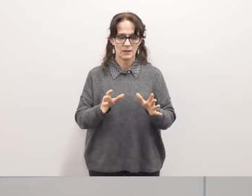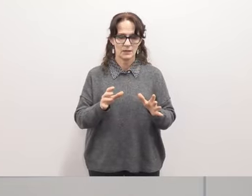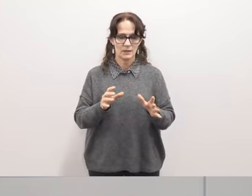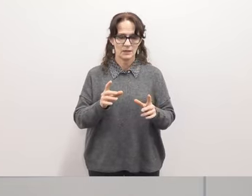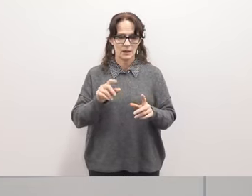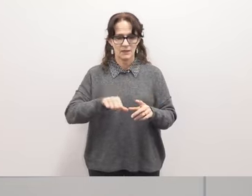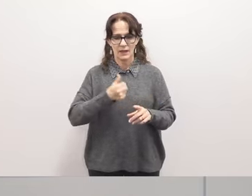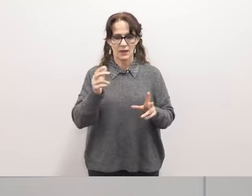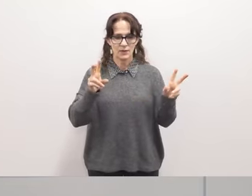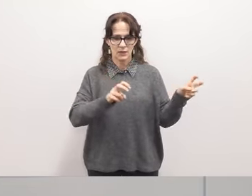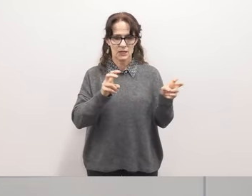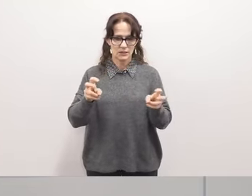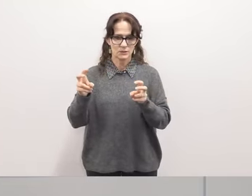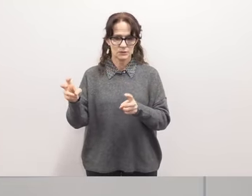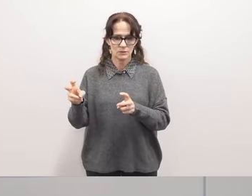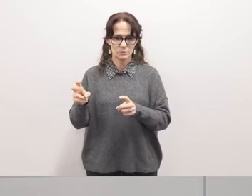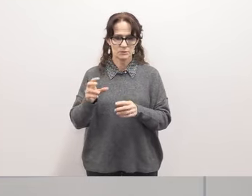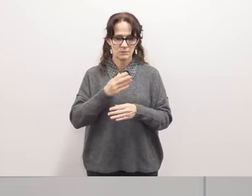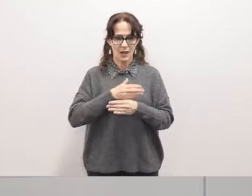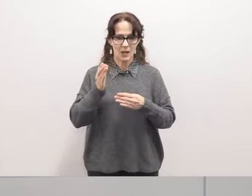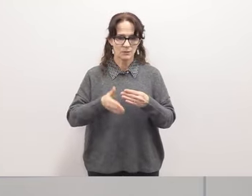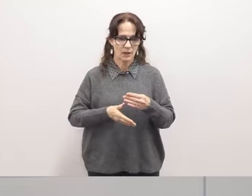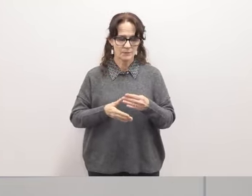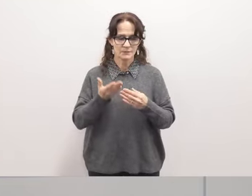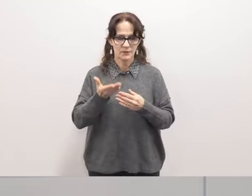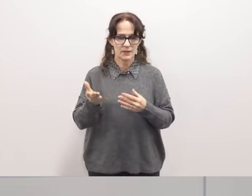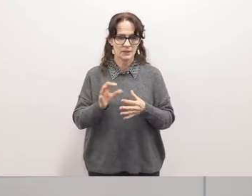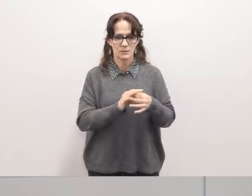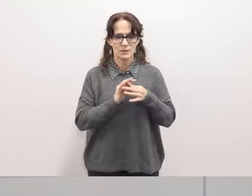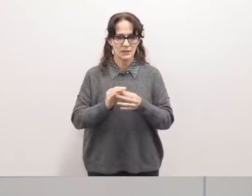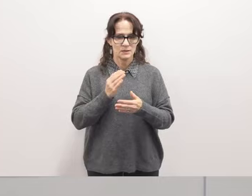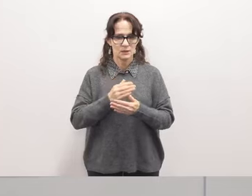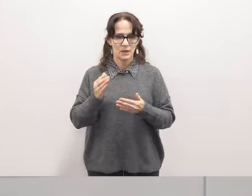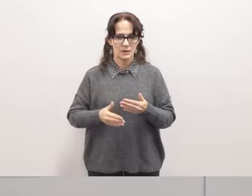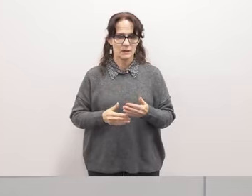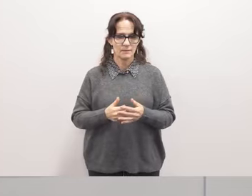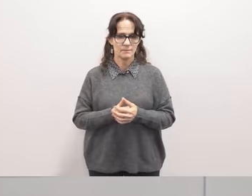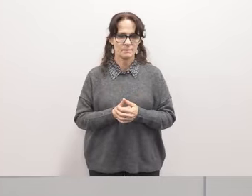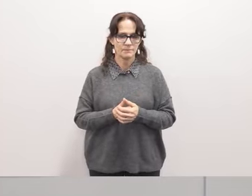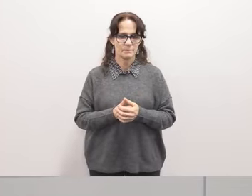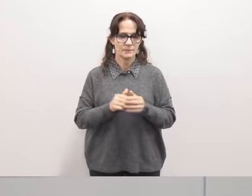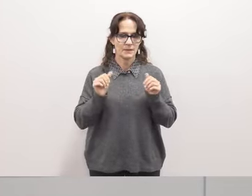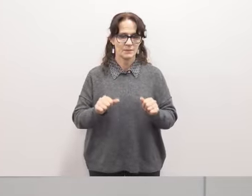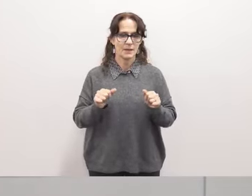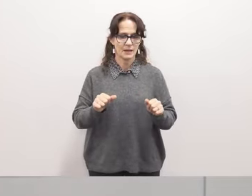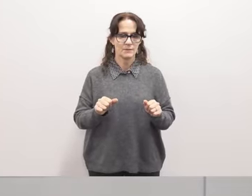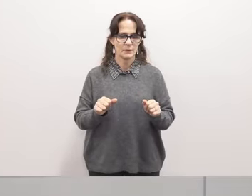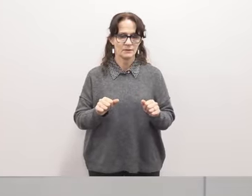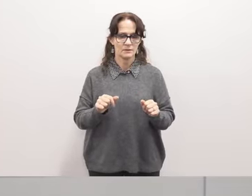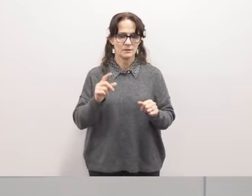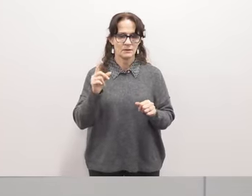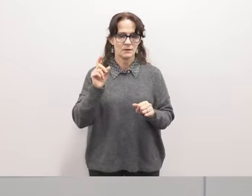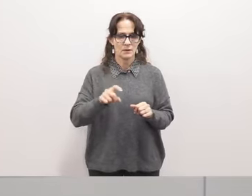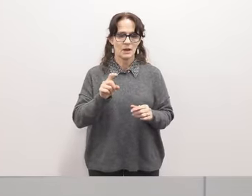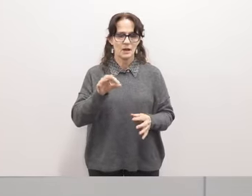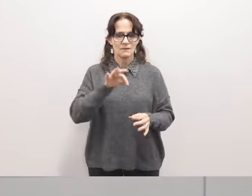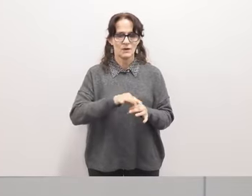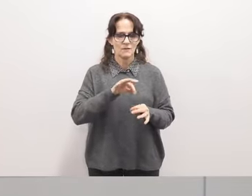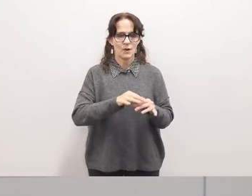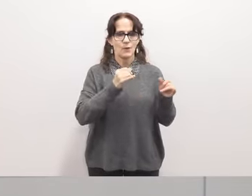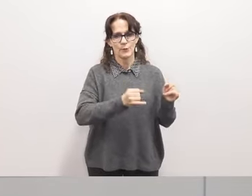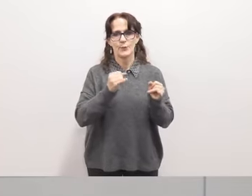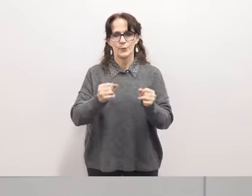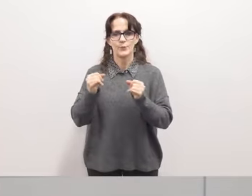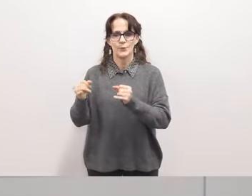so we can talk about outcomes or things that are related to outcomes by being able to not have to vote individually